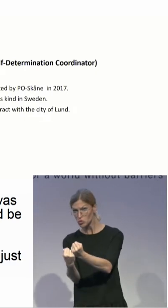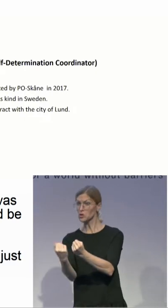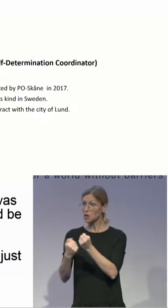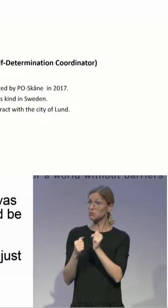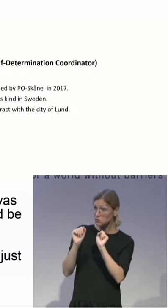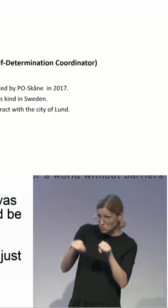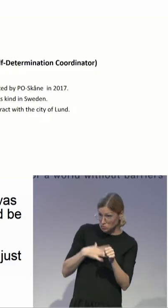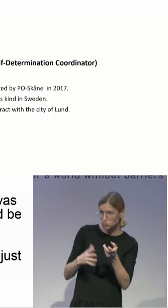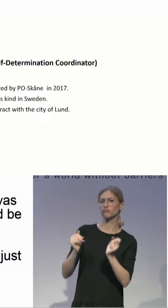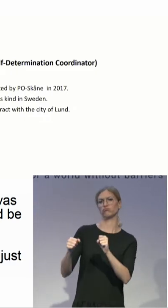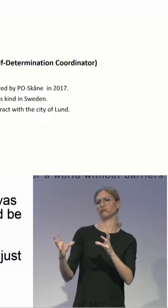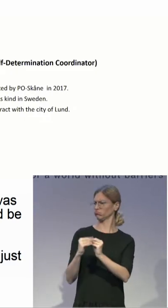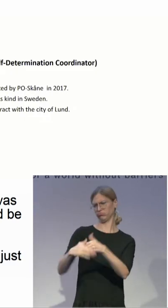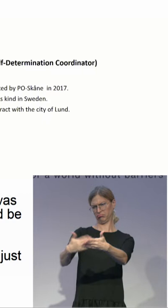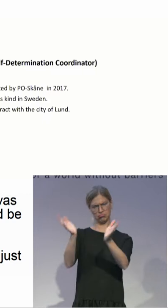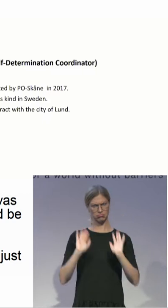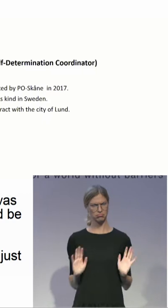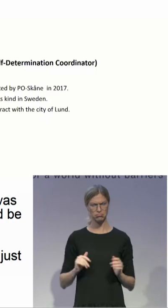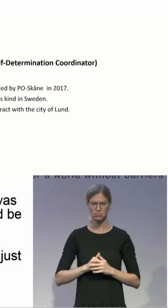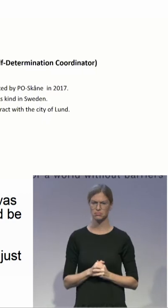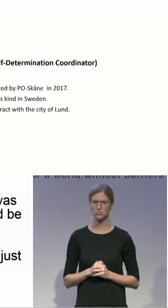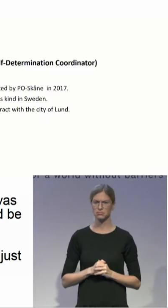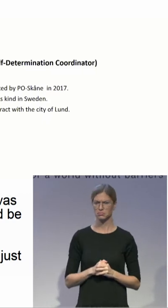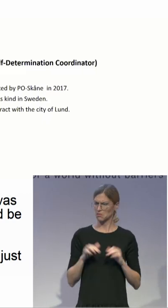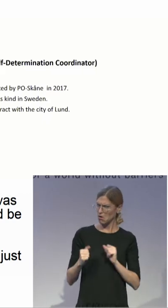is settled, and it could be cancelled just as easy.